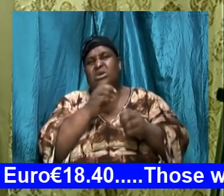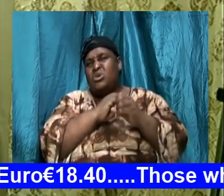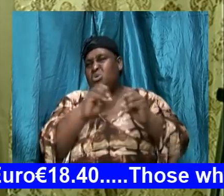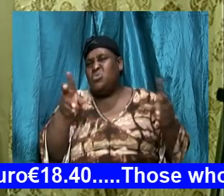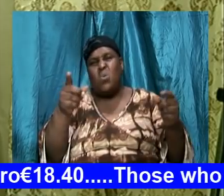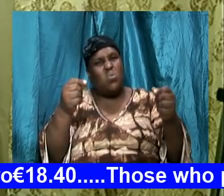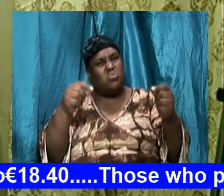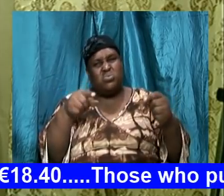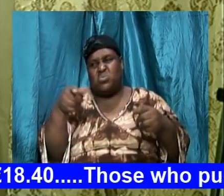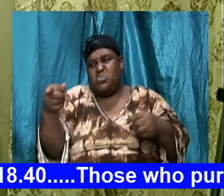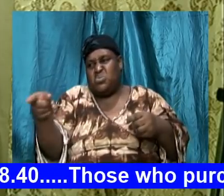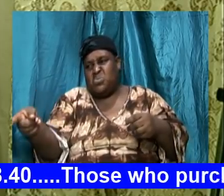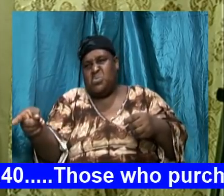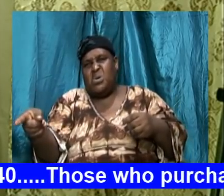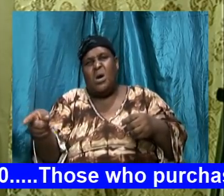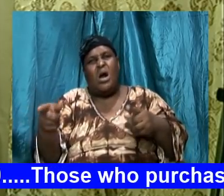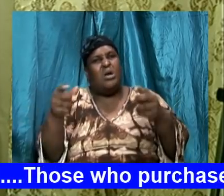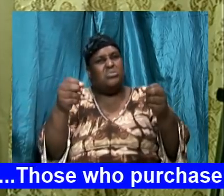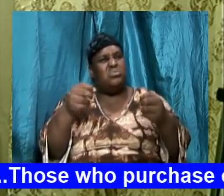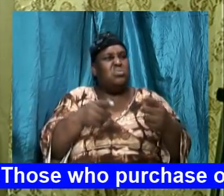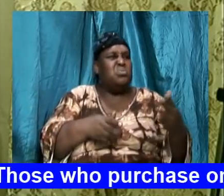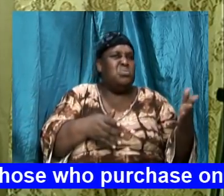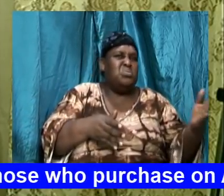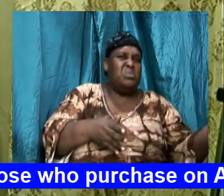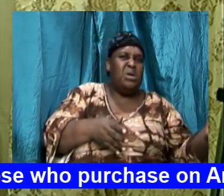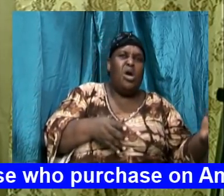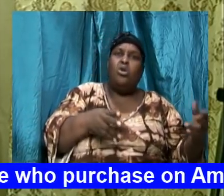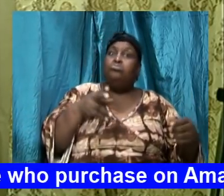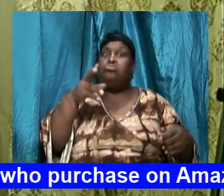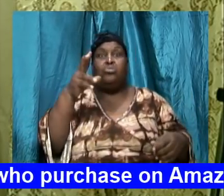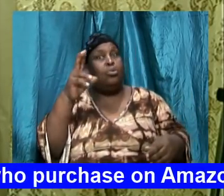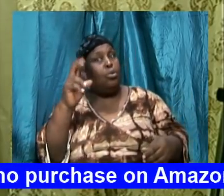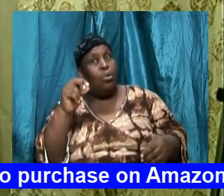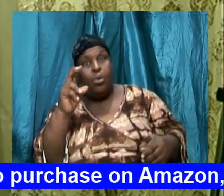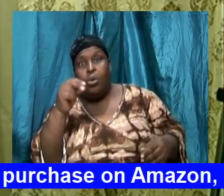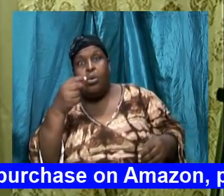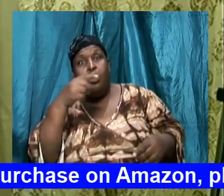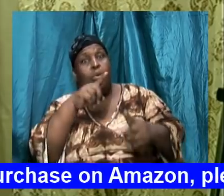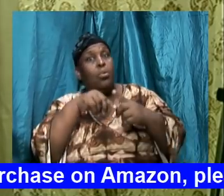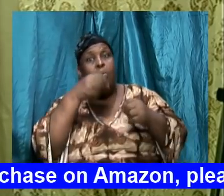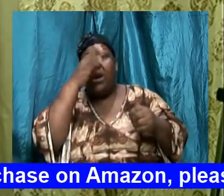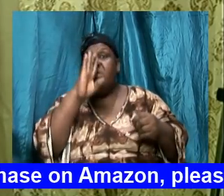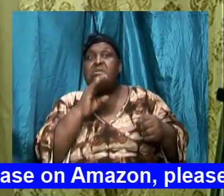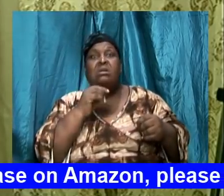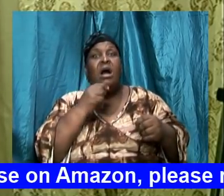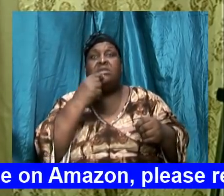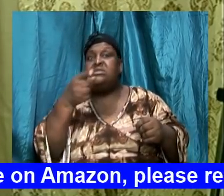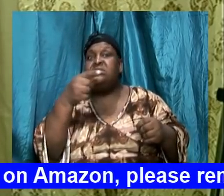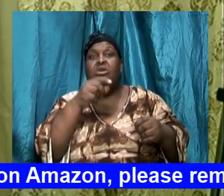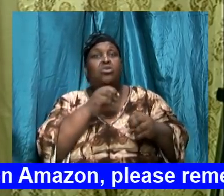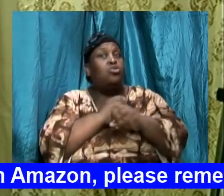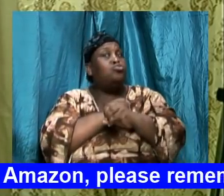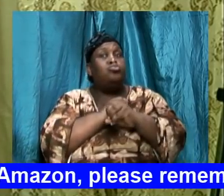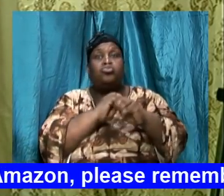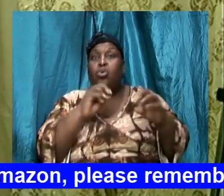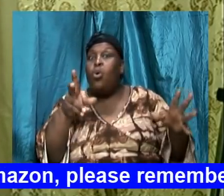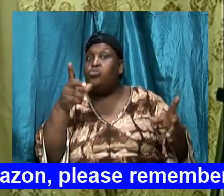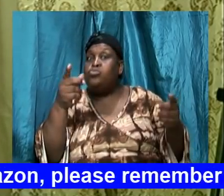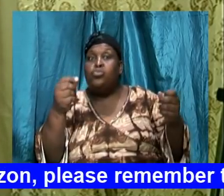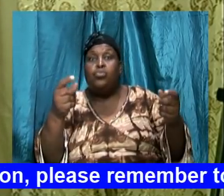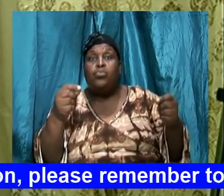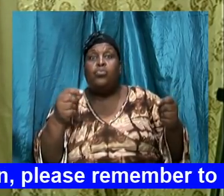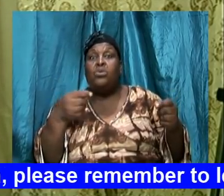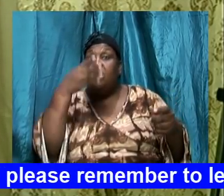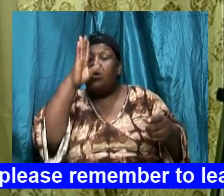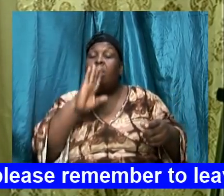I am God so I can tell you to do what I want and you better do it? No. When God tells us not to do a particular thing he knows the